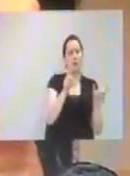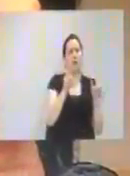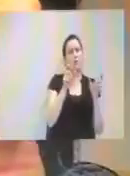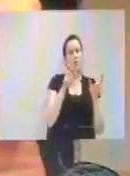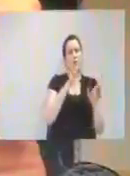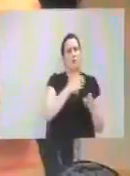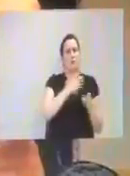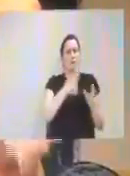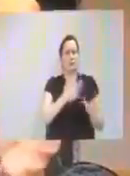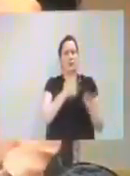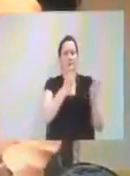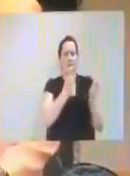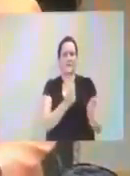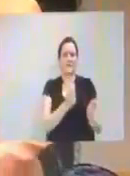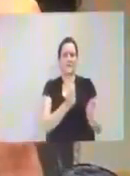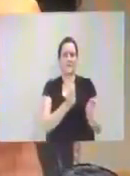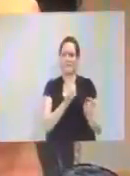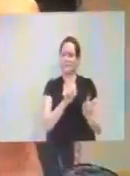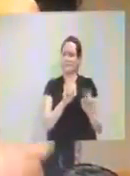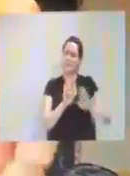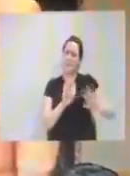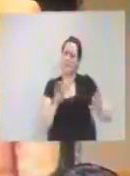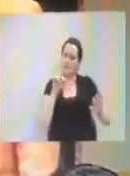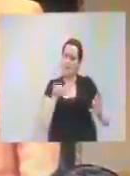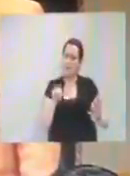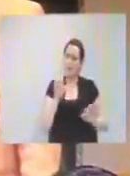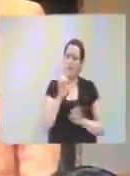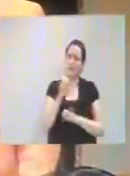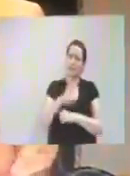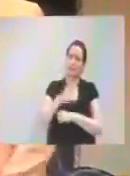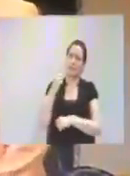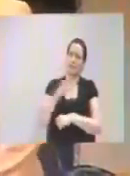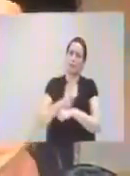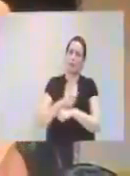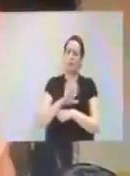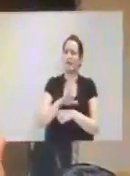Finance because it's about the Eat Alling and the bill is not about the Eat Alling.